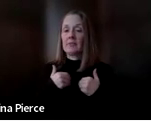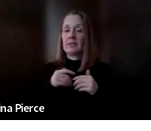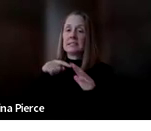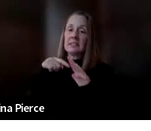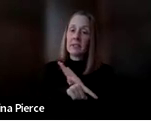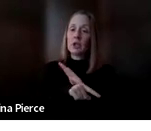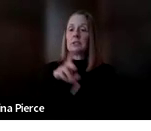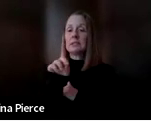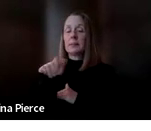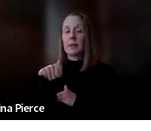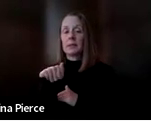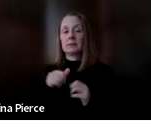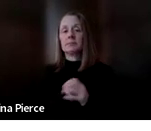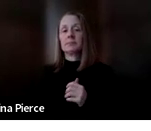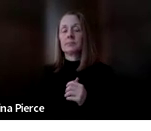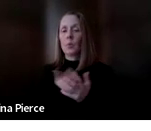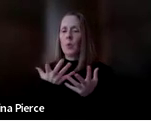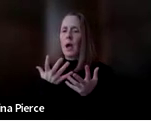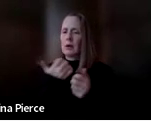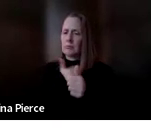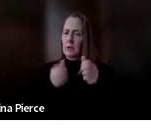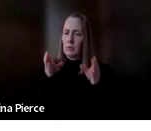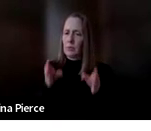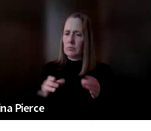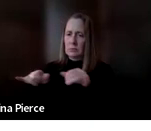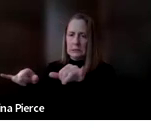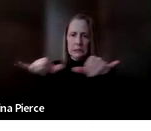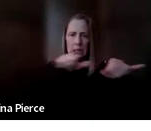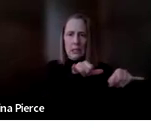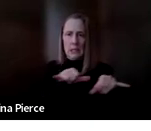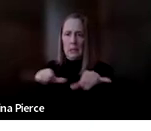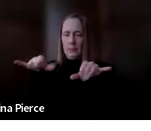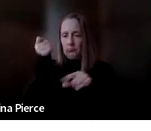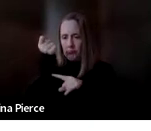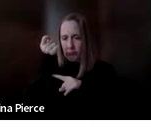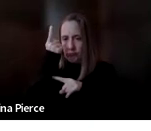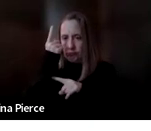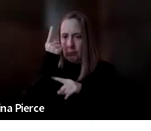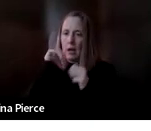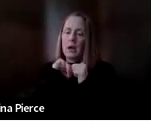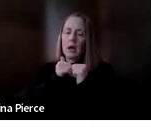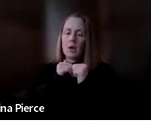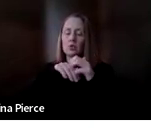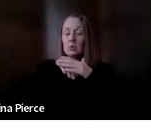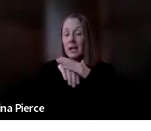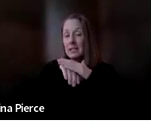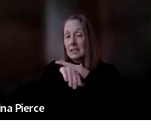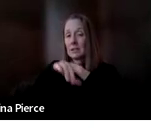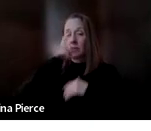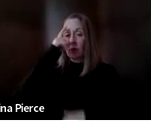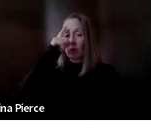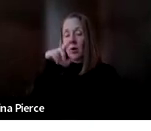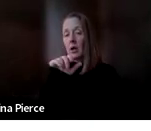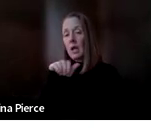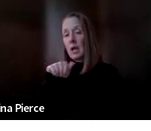AAC to make sure that everybody's on the same page about how to create access for the AAC user and